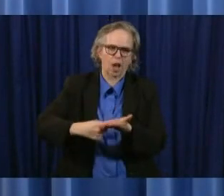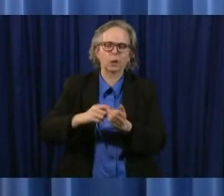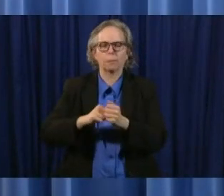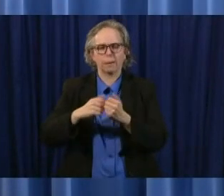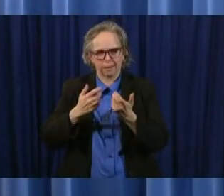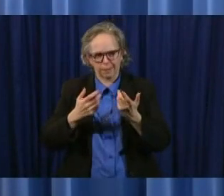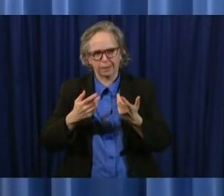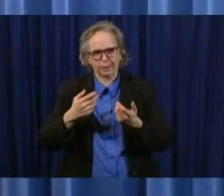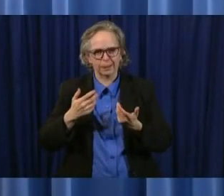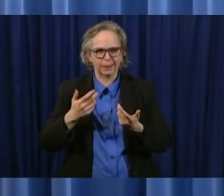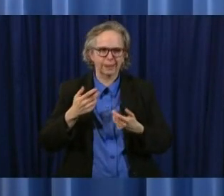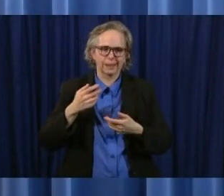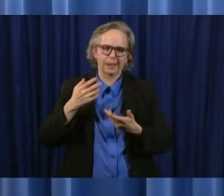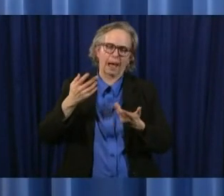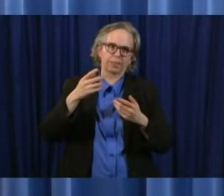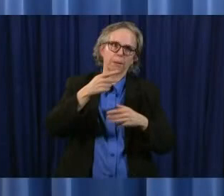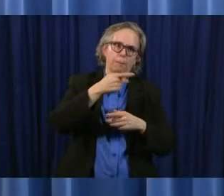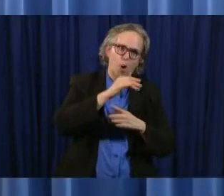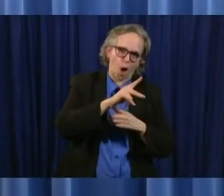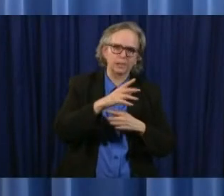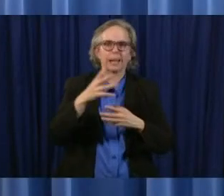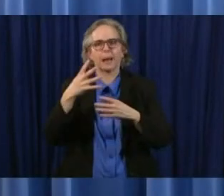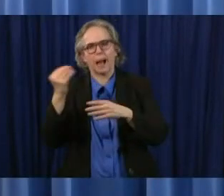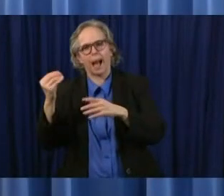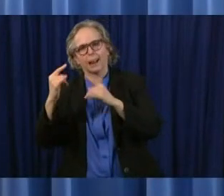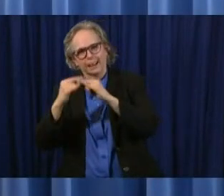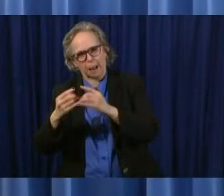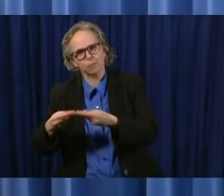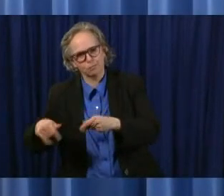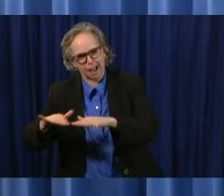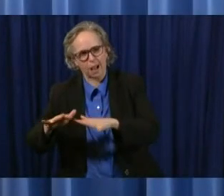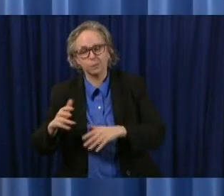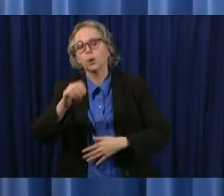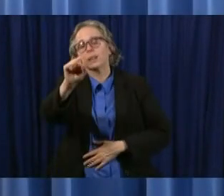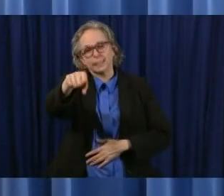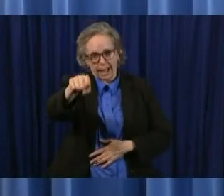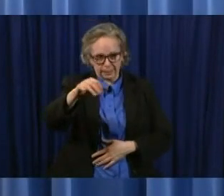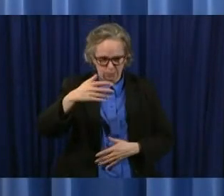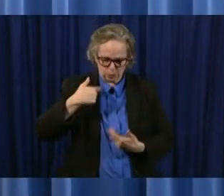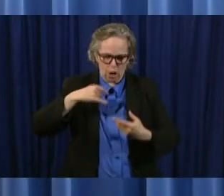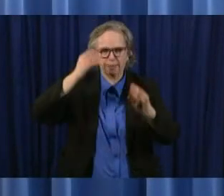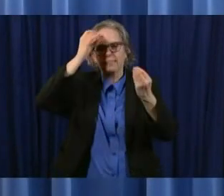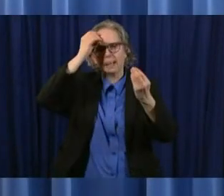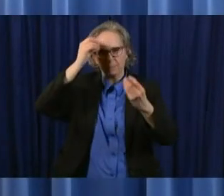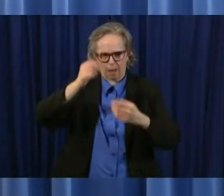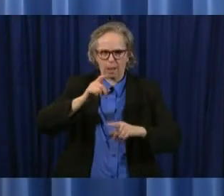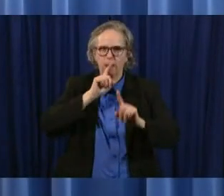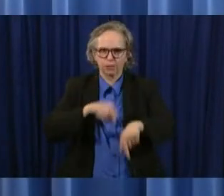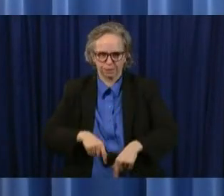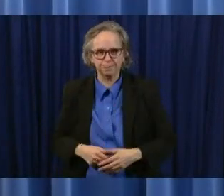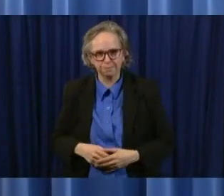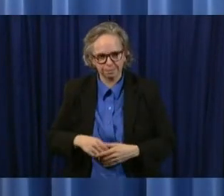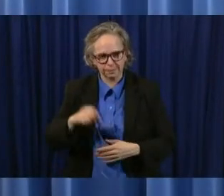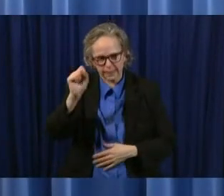a little bit about our state parks too but uh we're going to work on that ben and uh you know that's something that is you know we're working